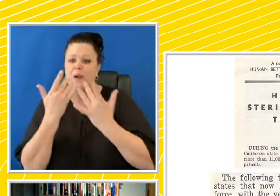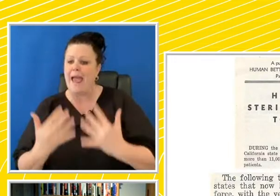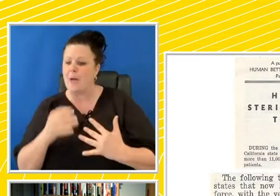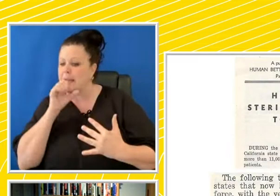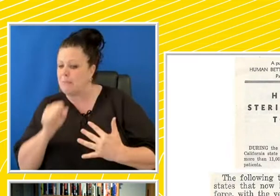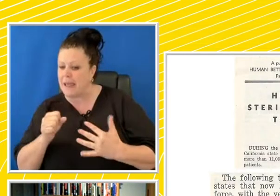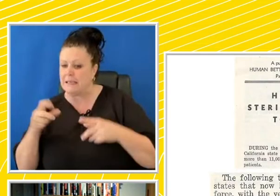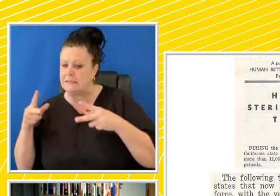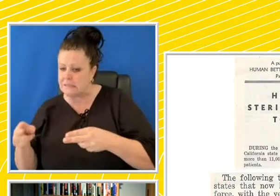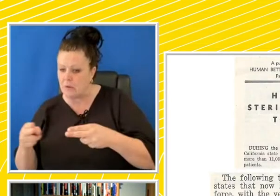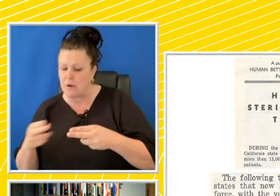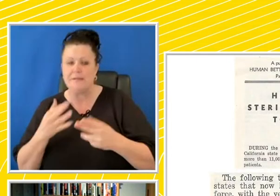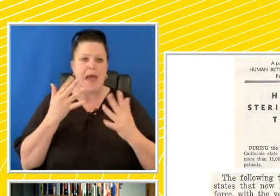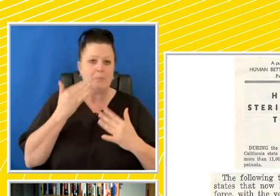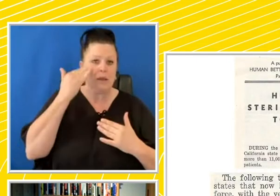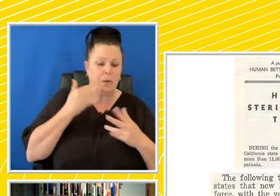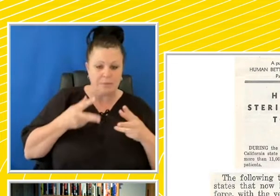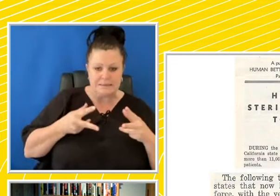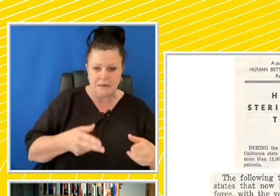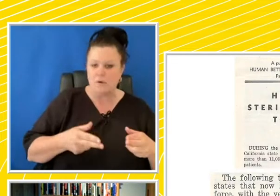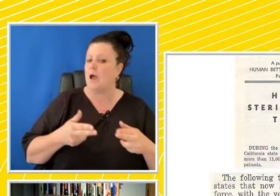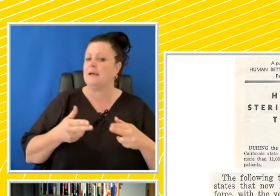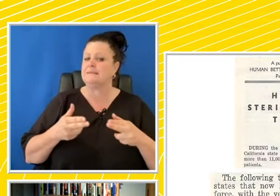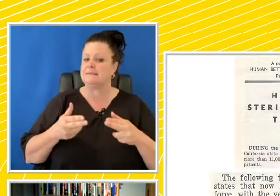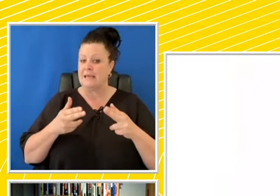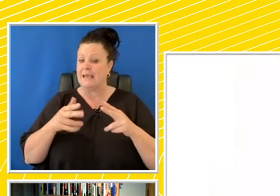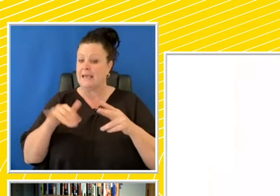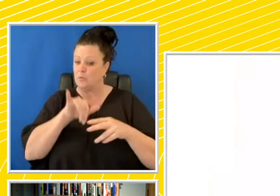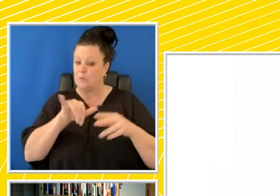sterilized in these particular states in this period.